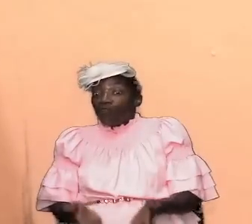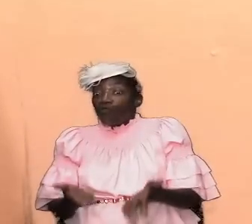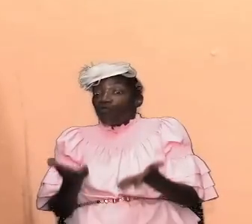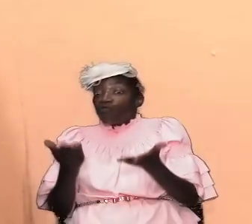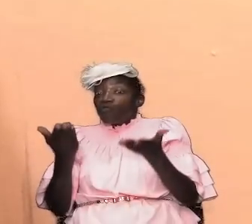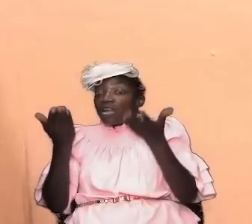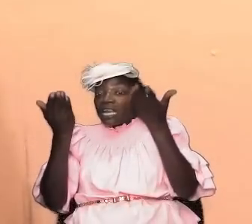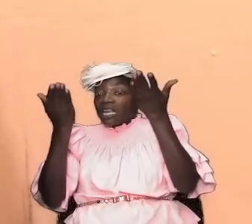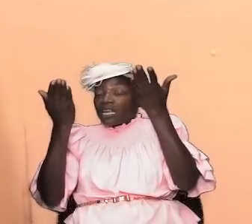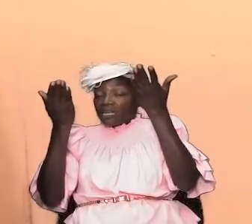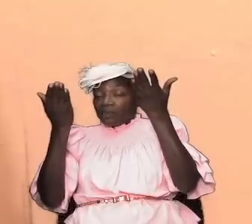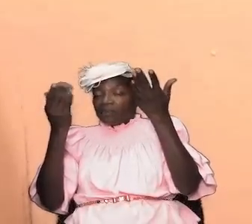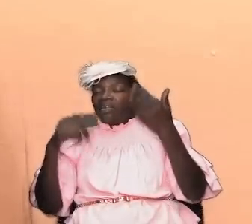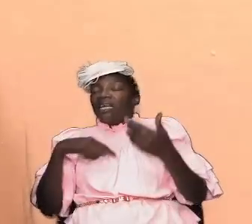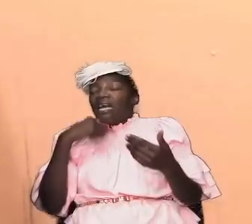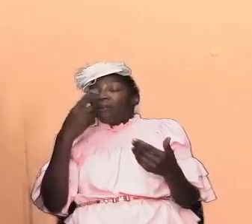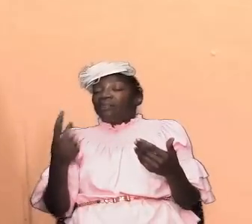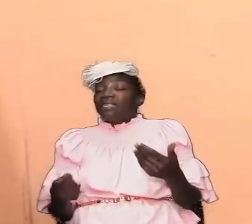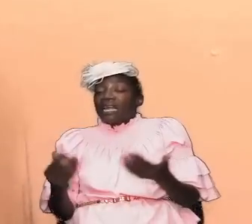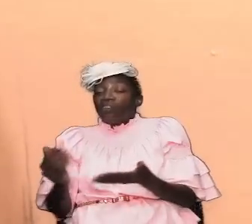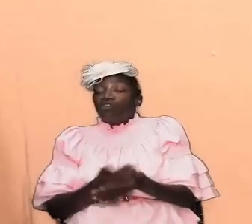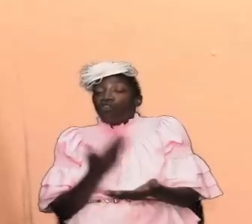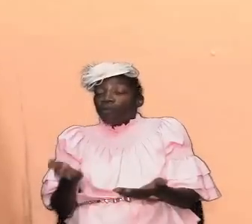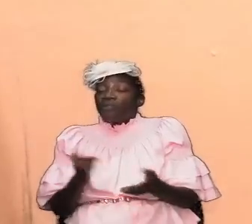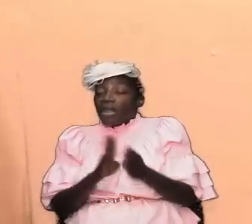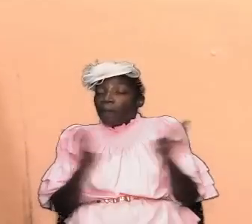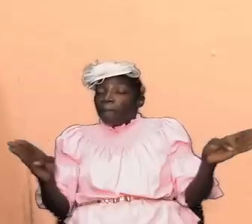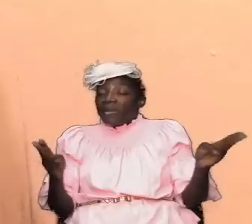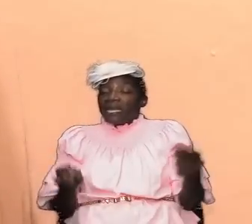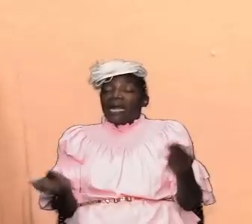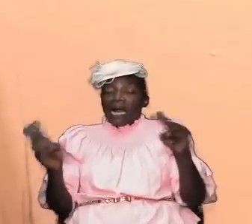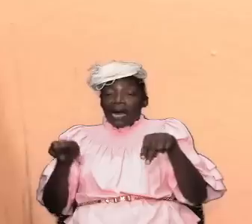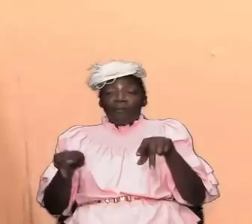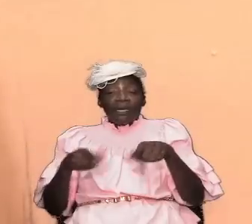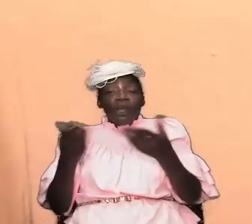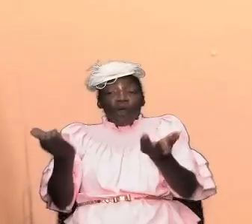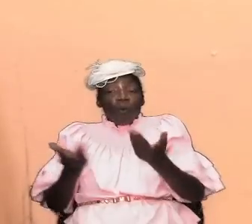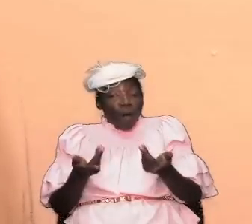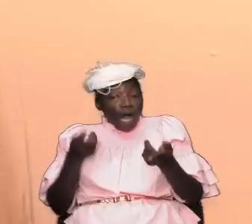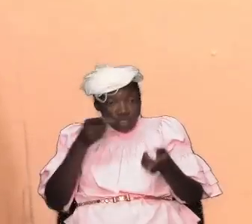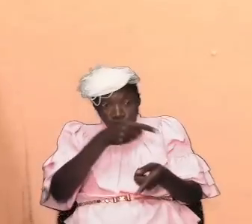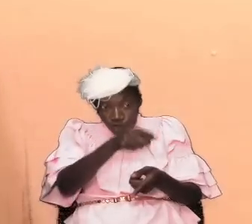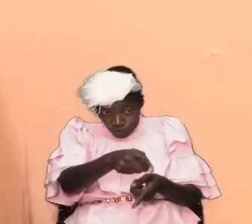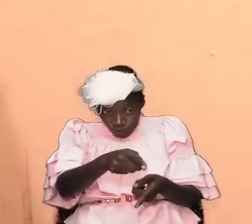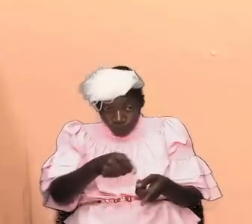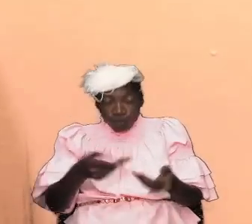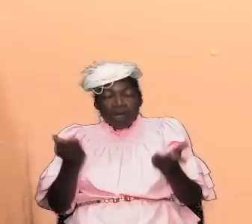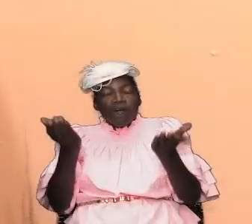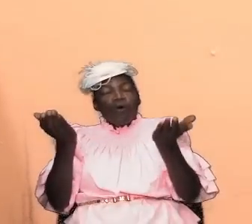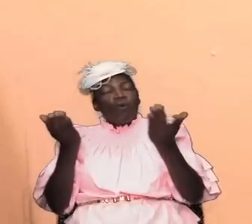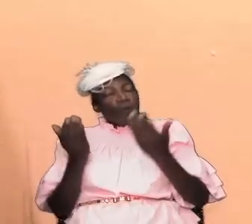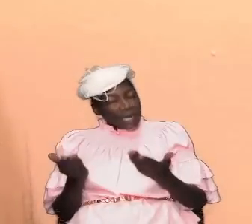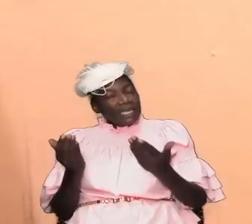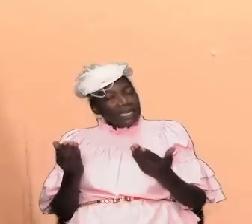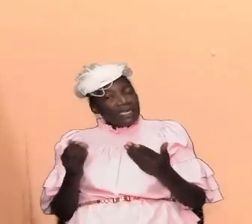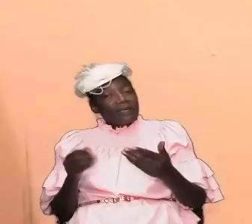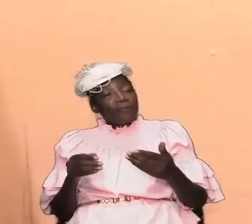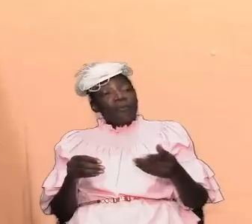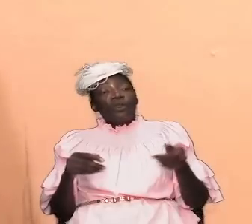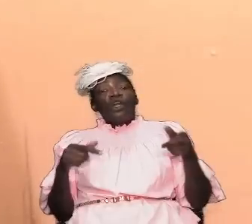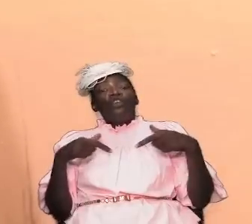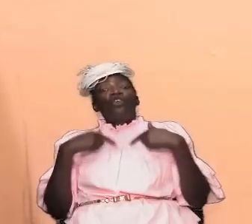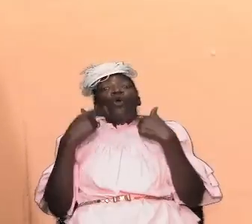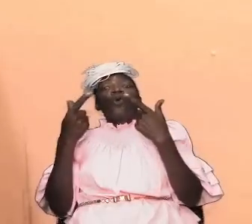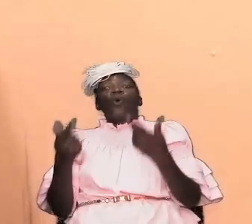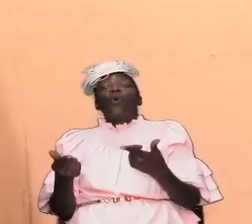did and he's now saying something big is going to happen but i want you to wait so listen to me go over into the